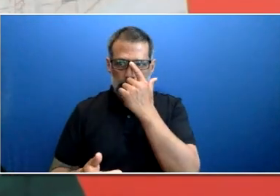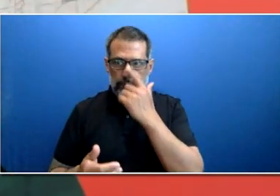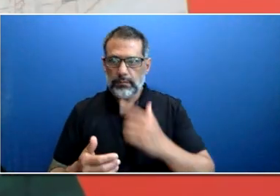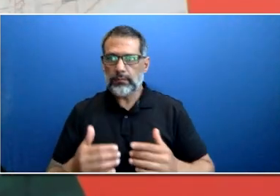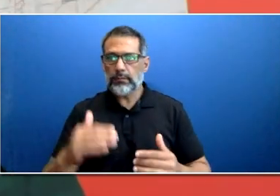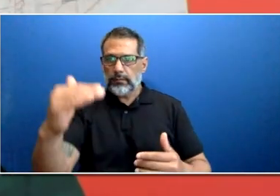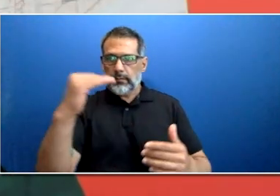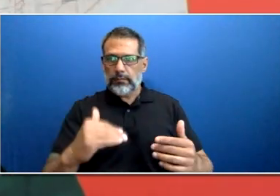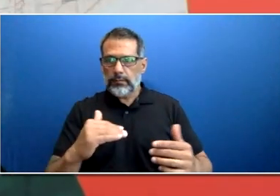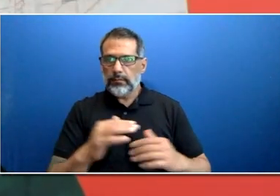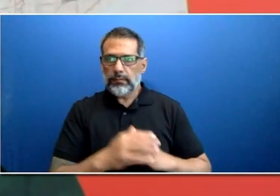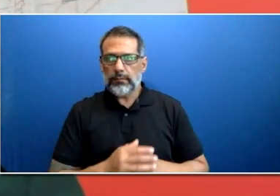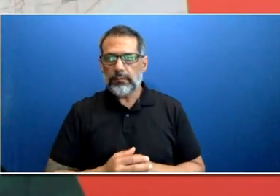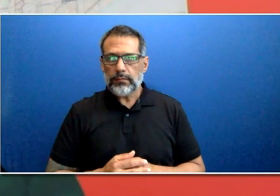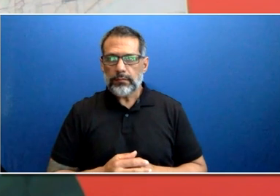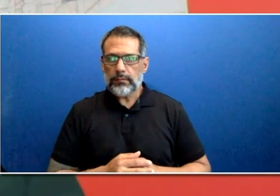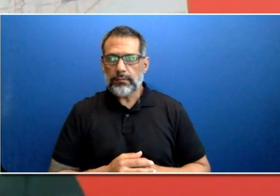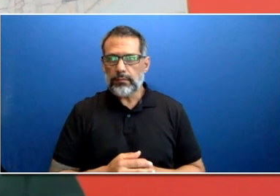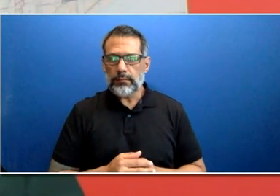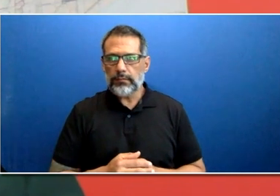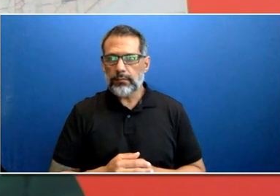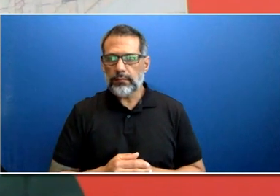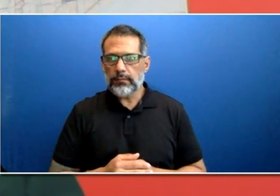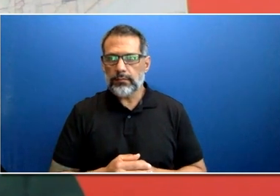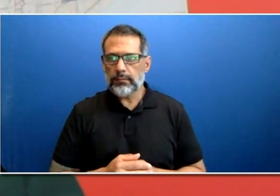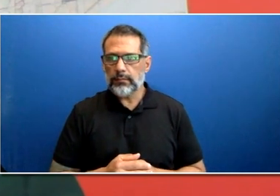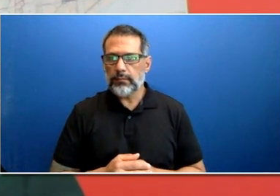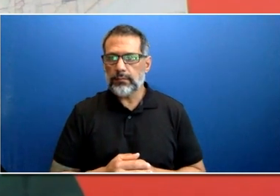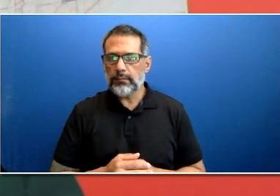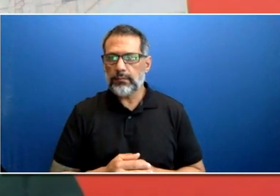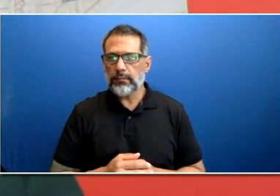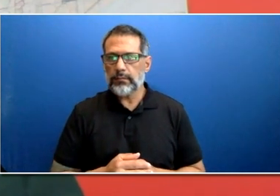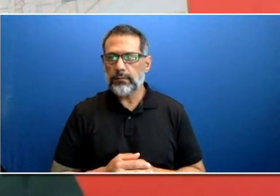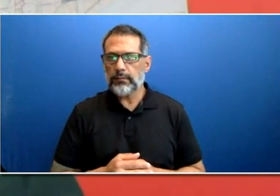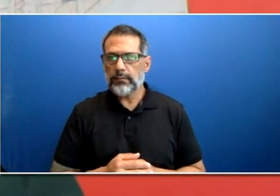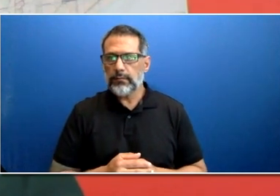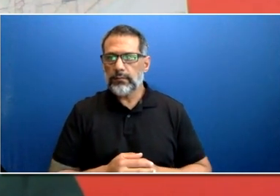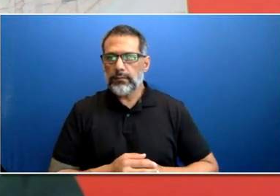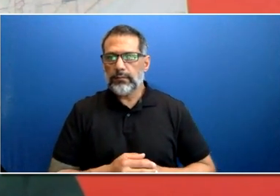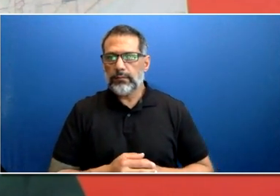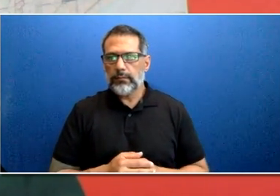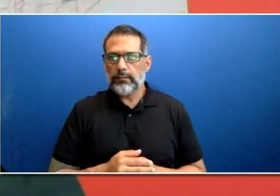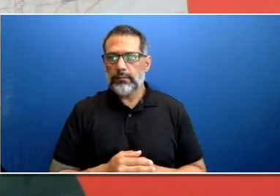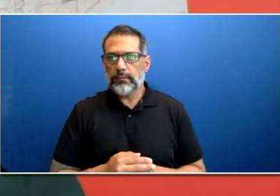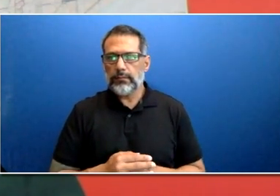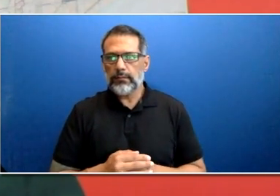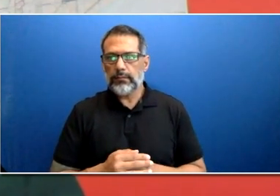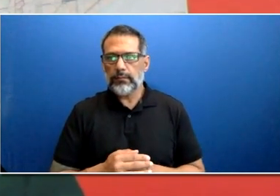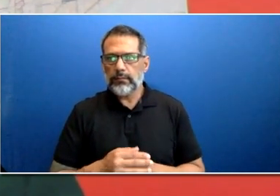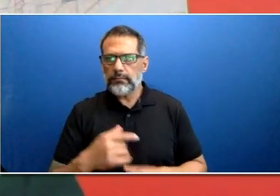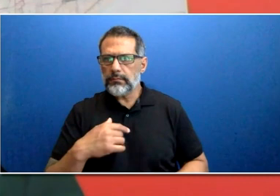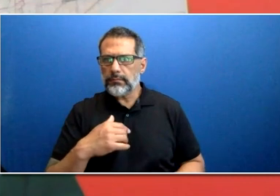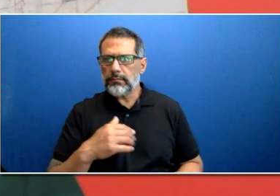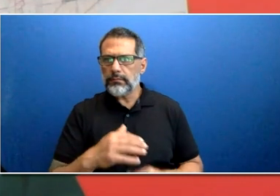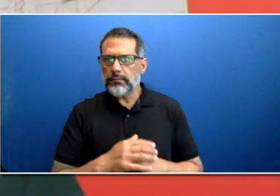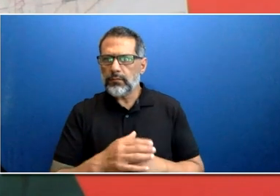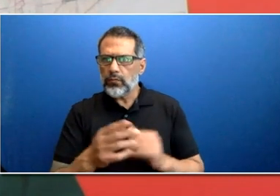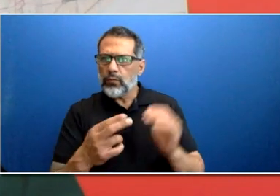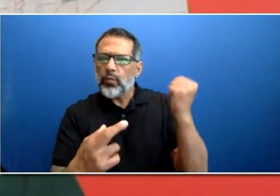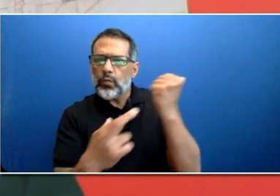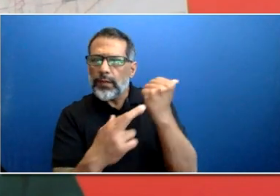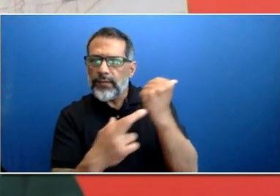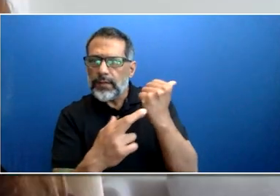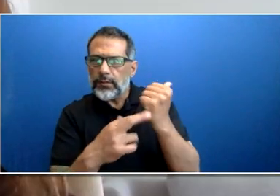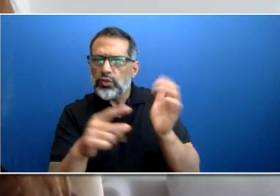Okay. So, does the TTC complete reference checks? How many references will be required? Vaso, another one for you, I